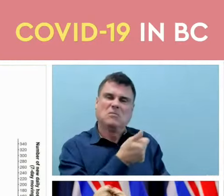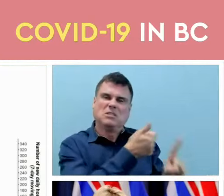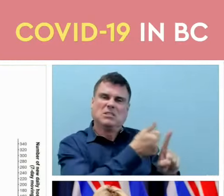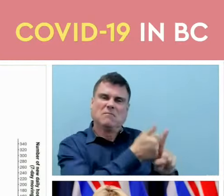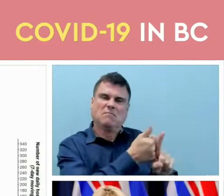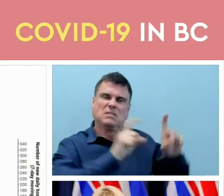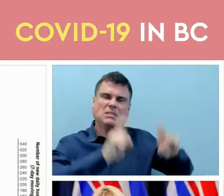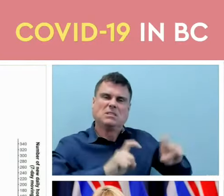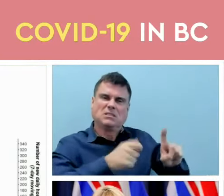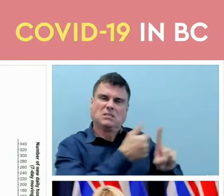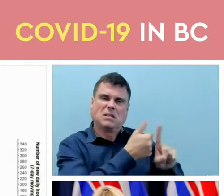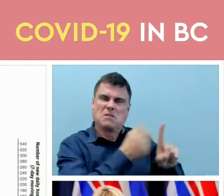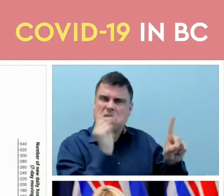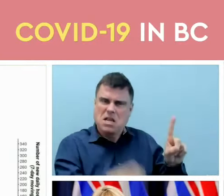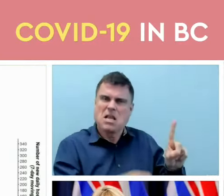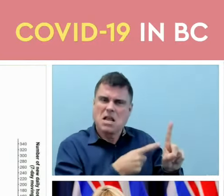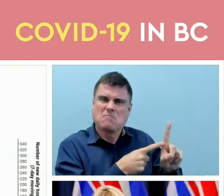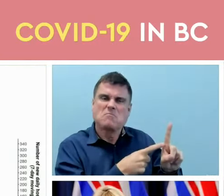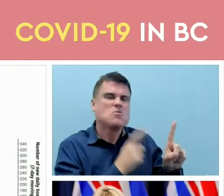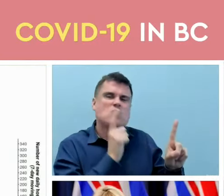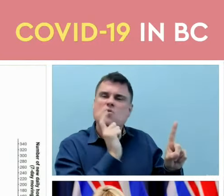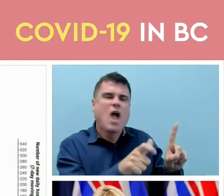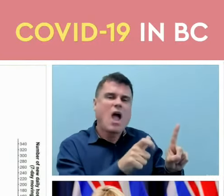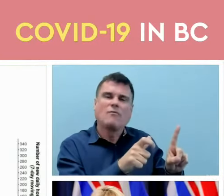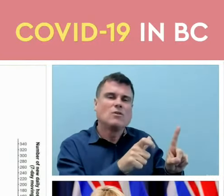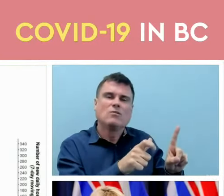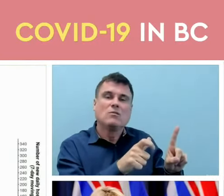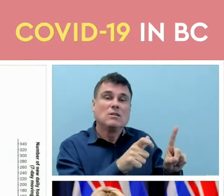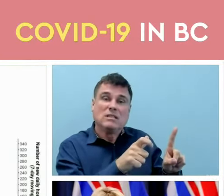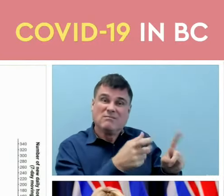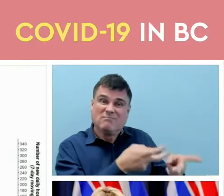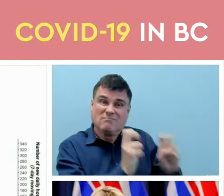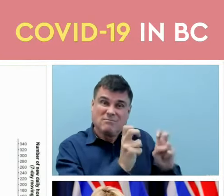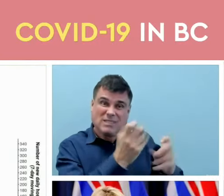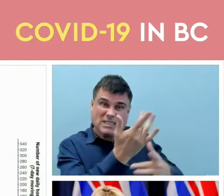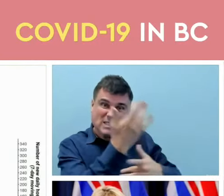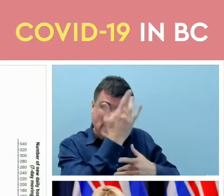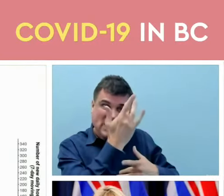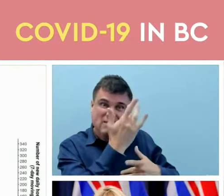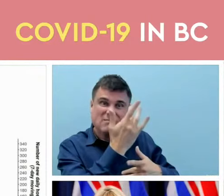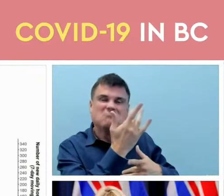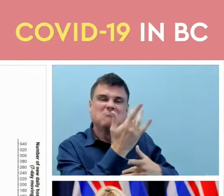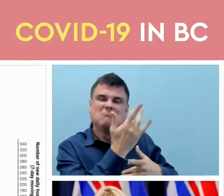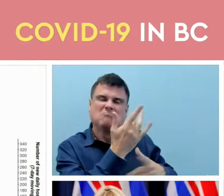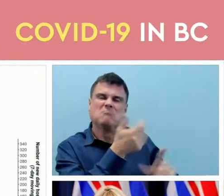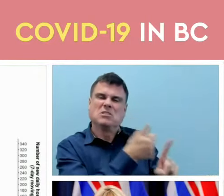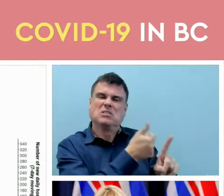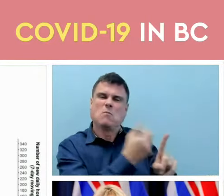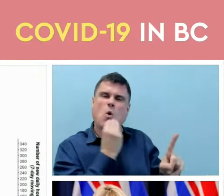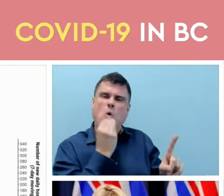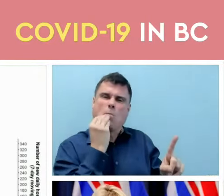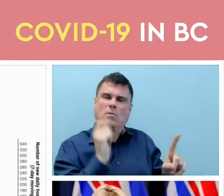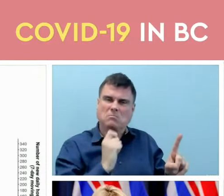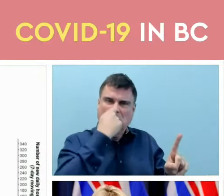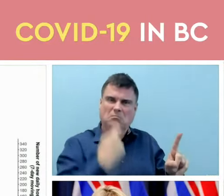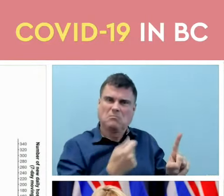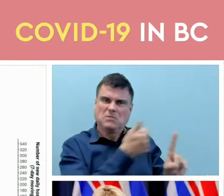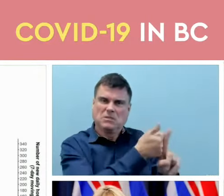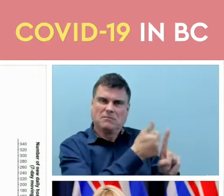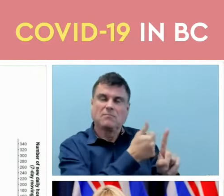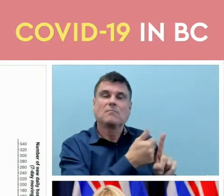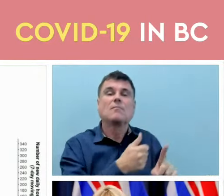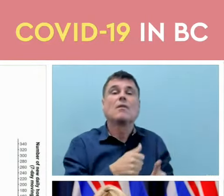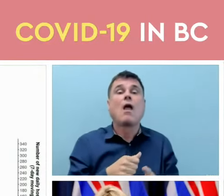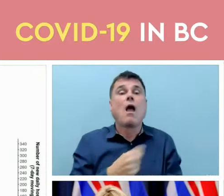without ending up having severe illness and ending up in hospital. So we have been following as well our hospitalizations and trends over